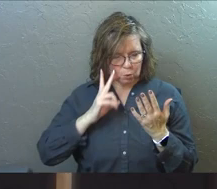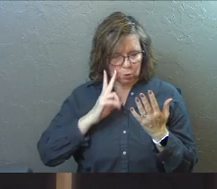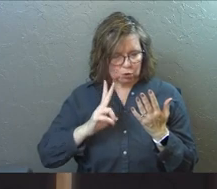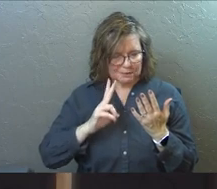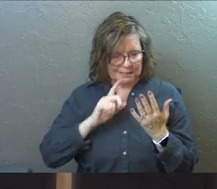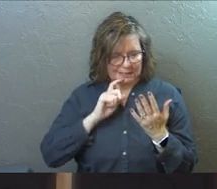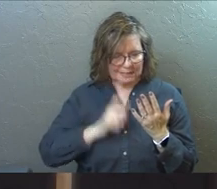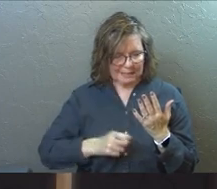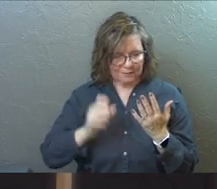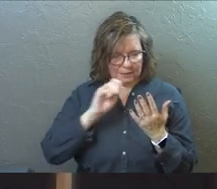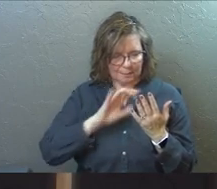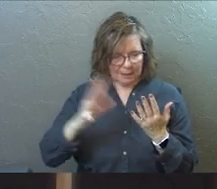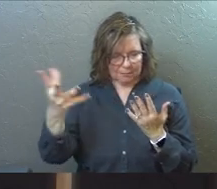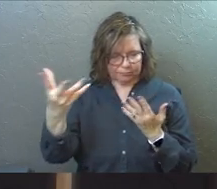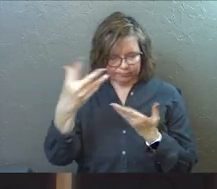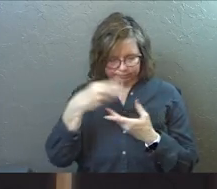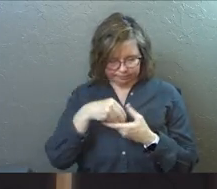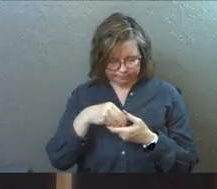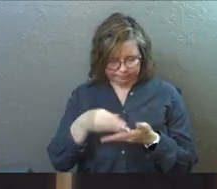that's there.